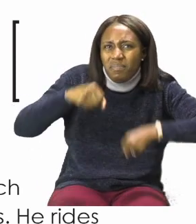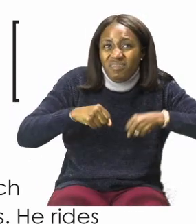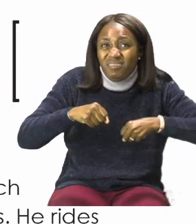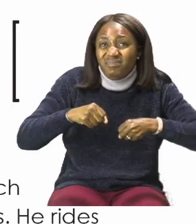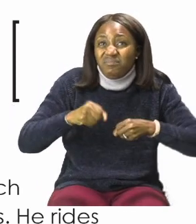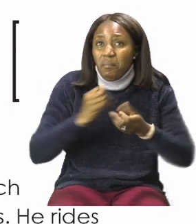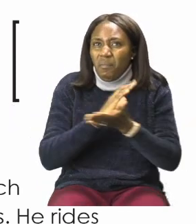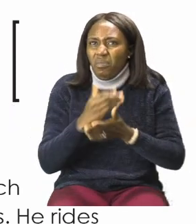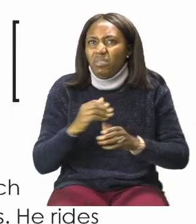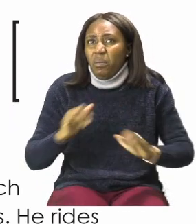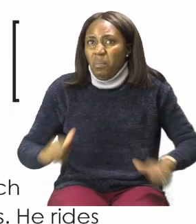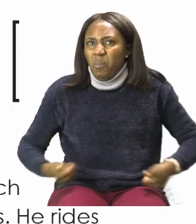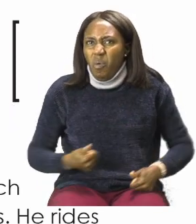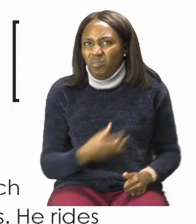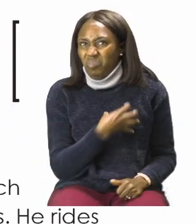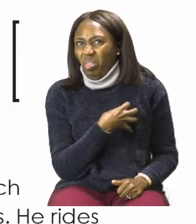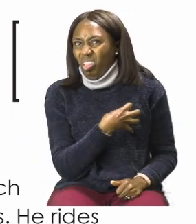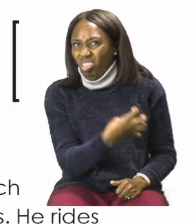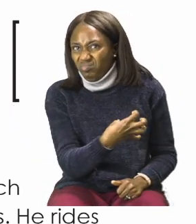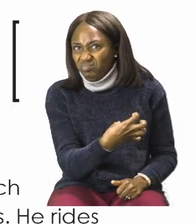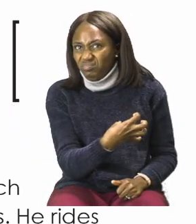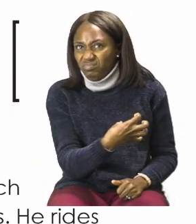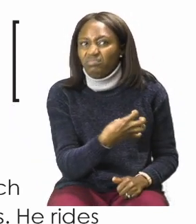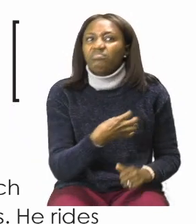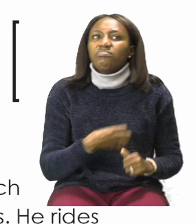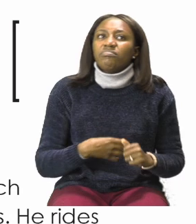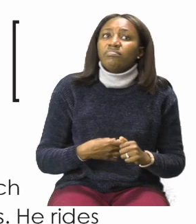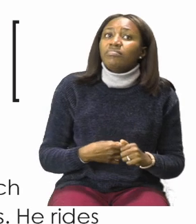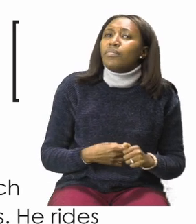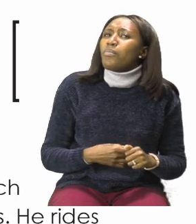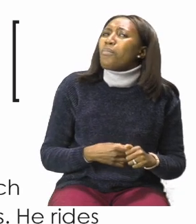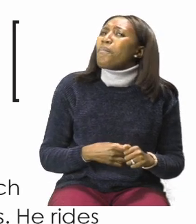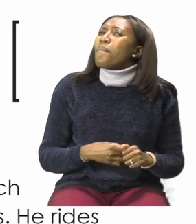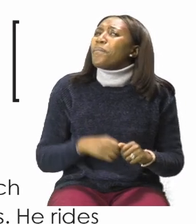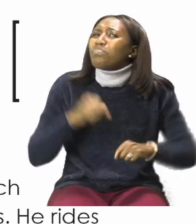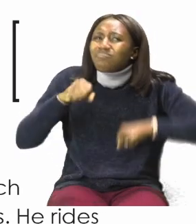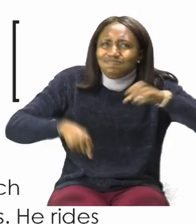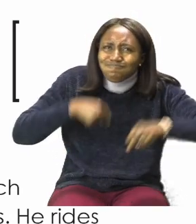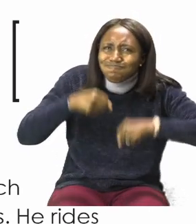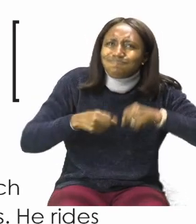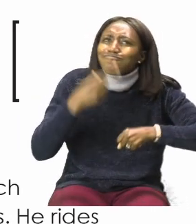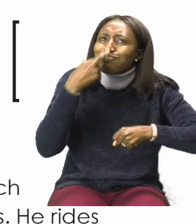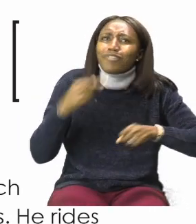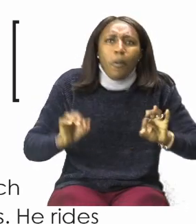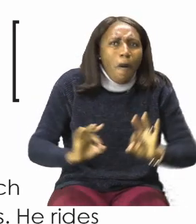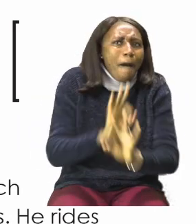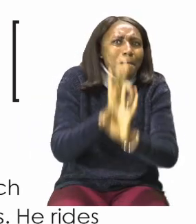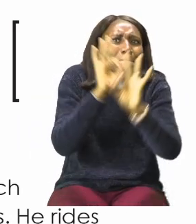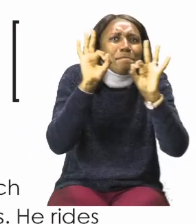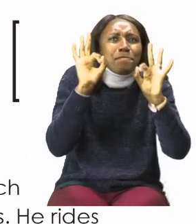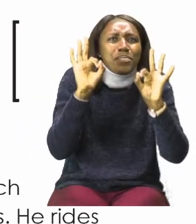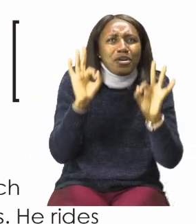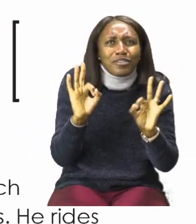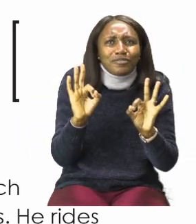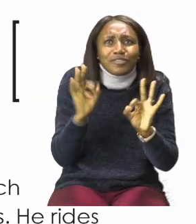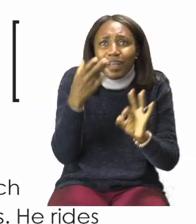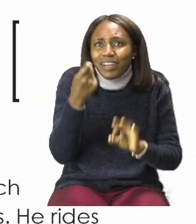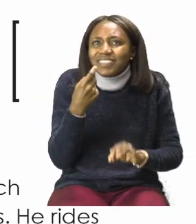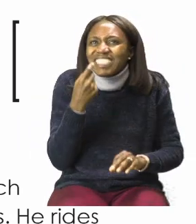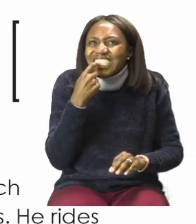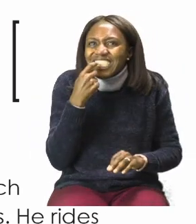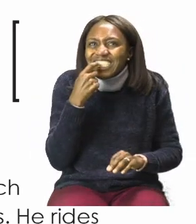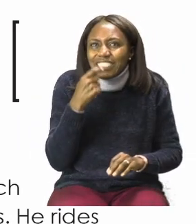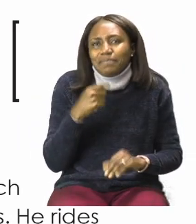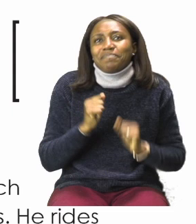at school are jealous. It is a beautiful red bicycle with white stripes.